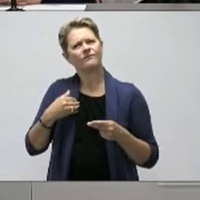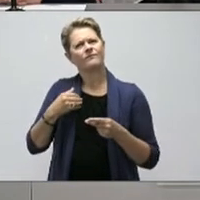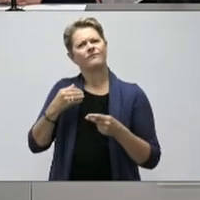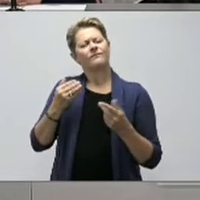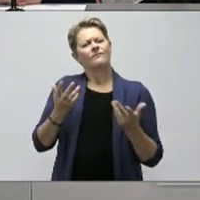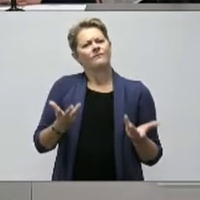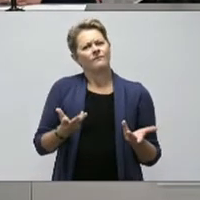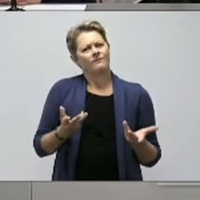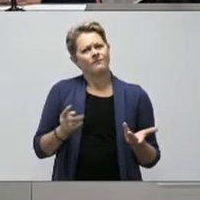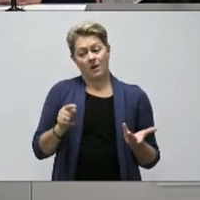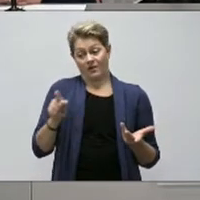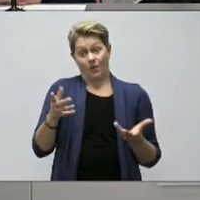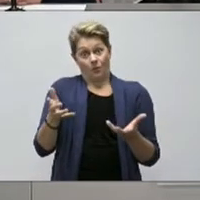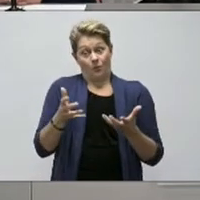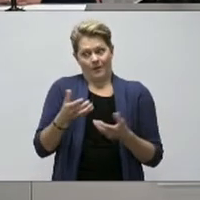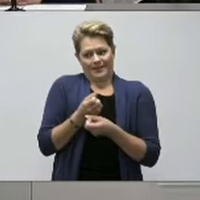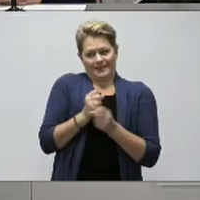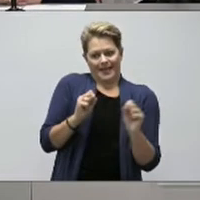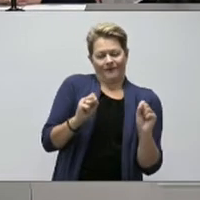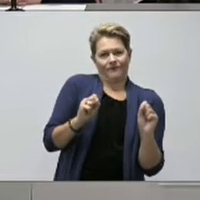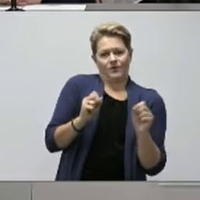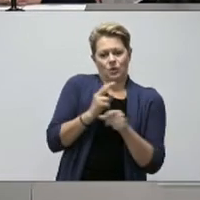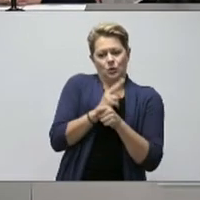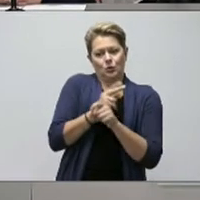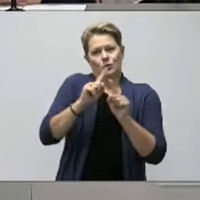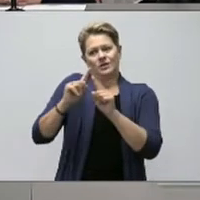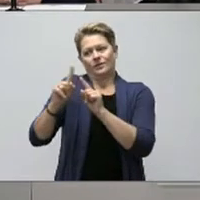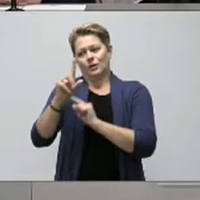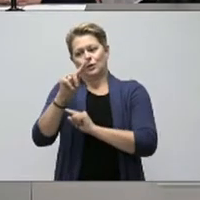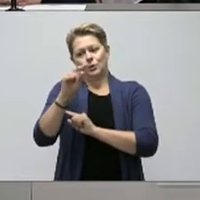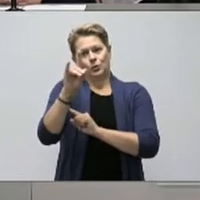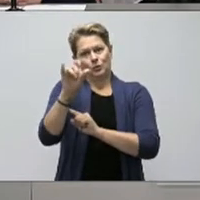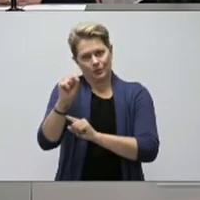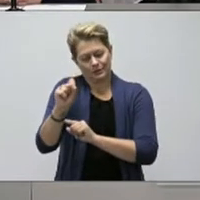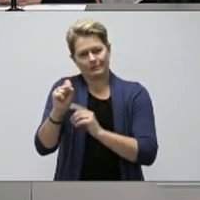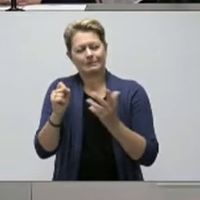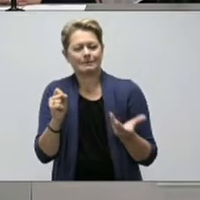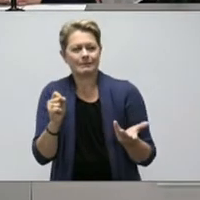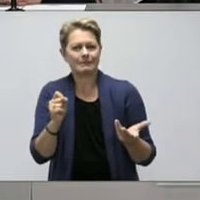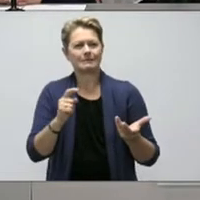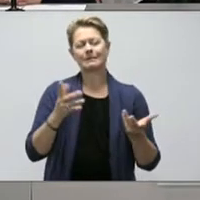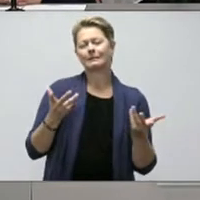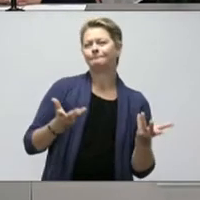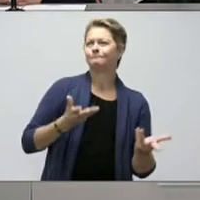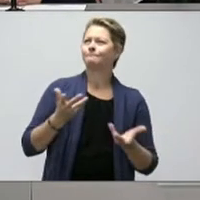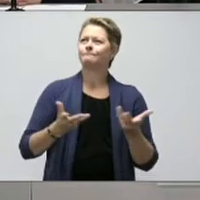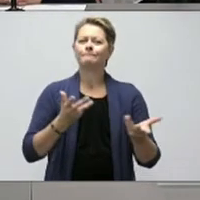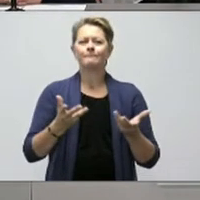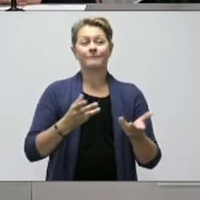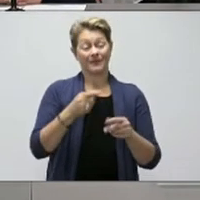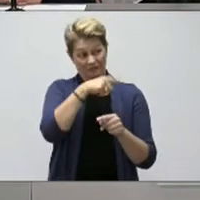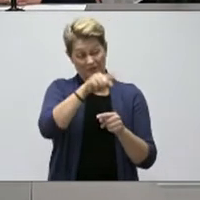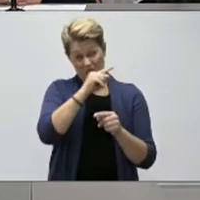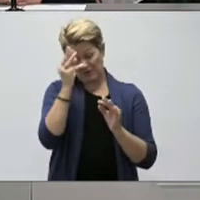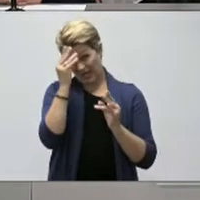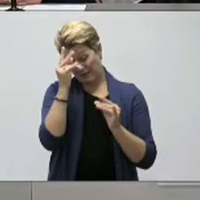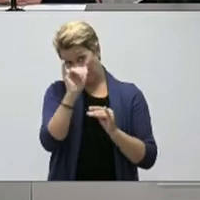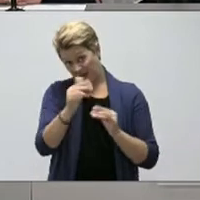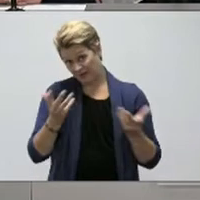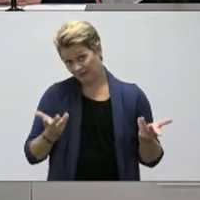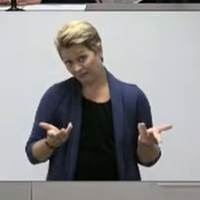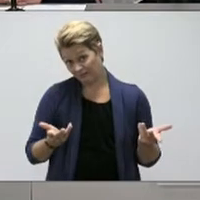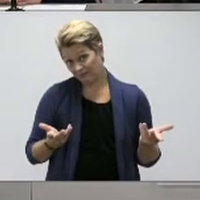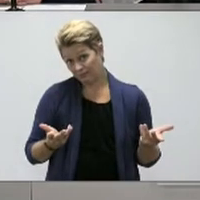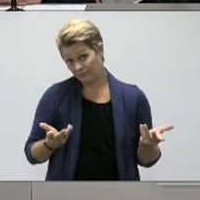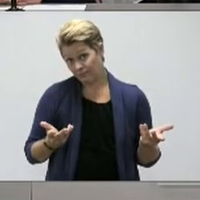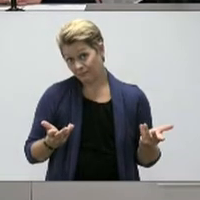whatever they have to, as you said, another tool in the toolbox, it can't hurt. So, you know, has that been taken into consideration? And what about those